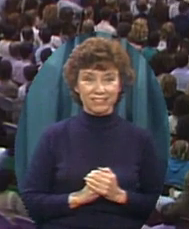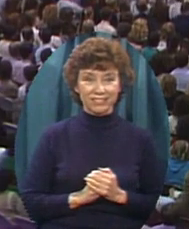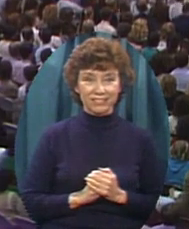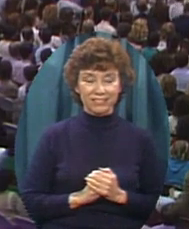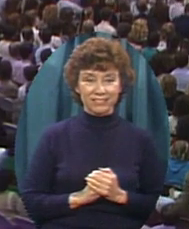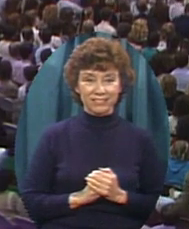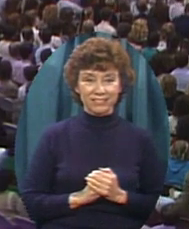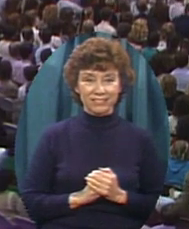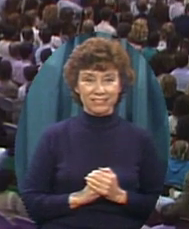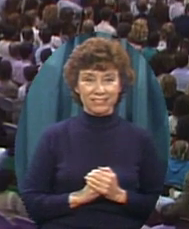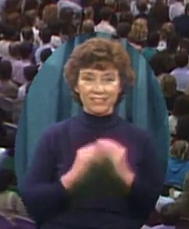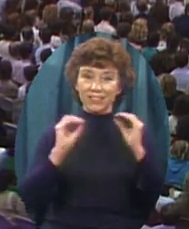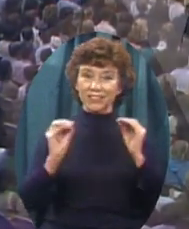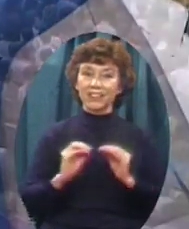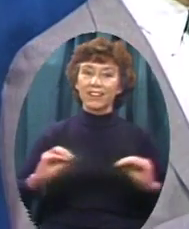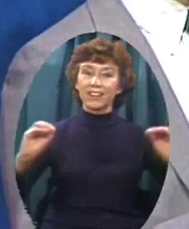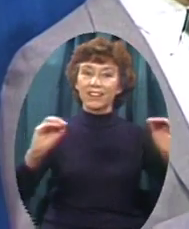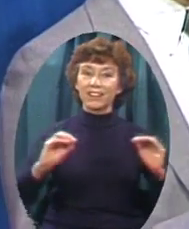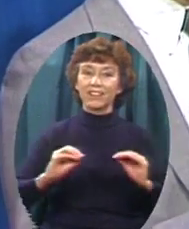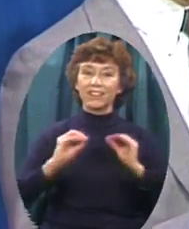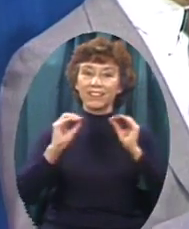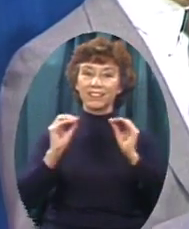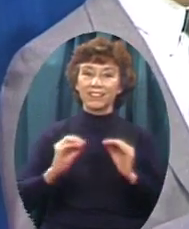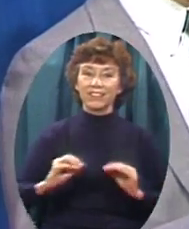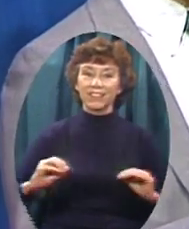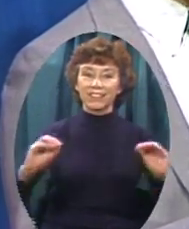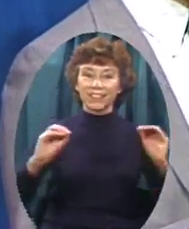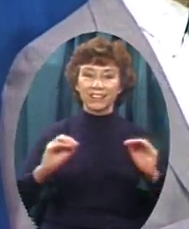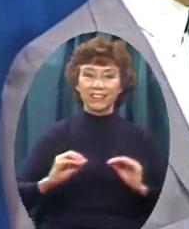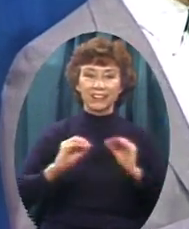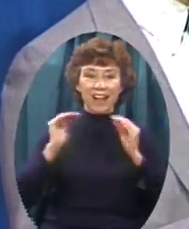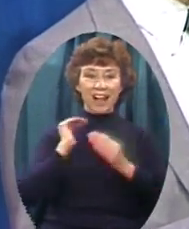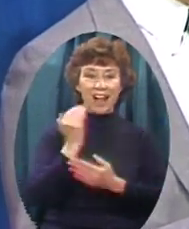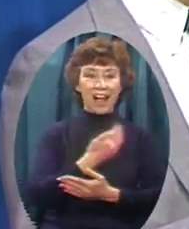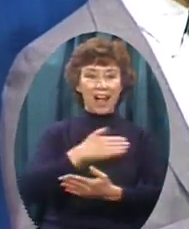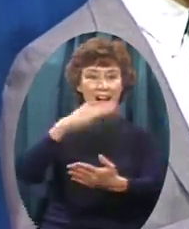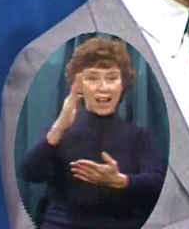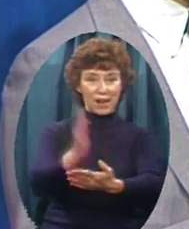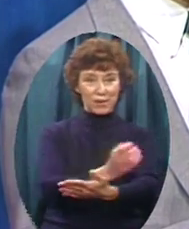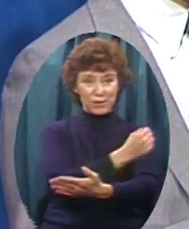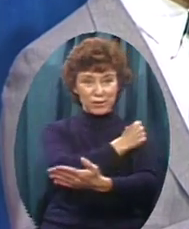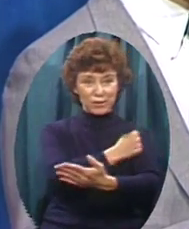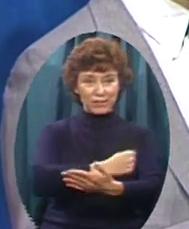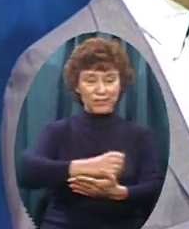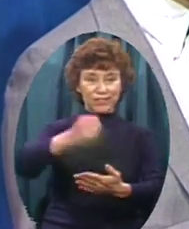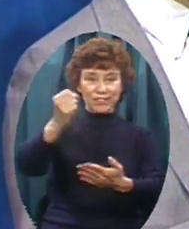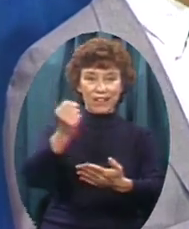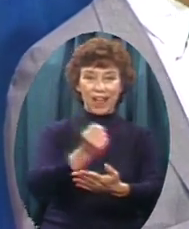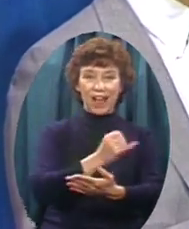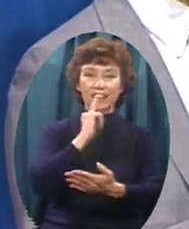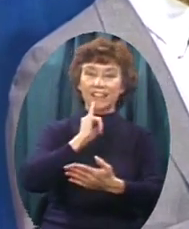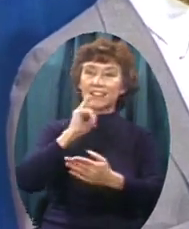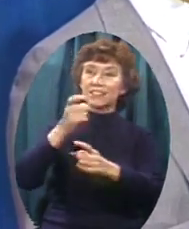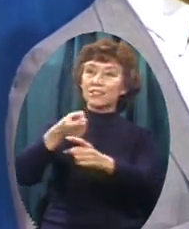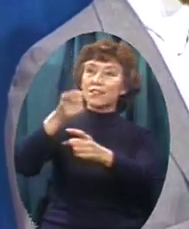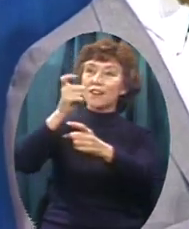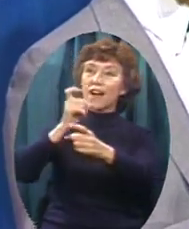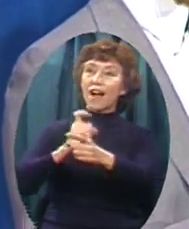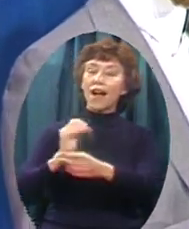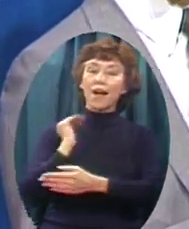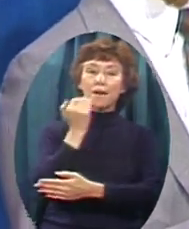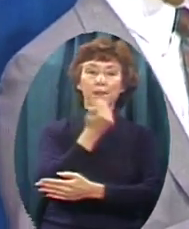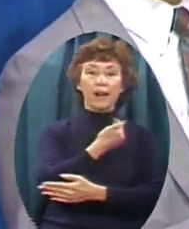The song that I'm Jesus Has